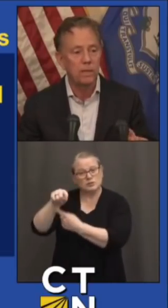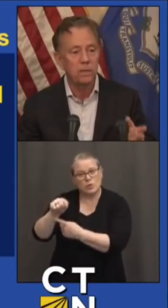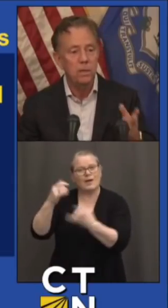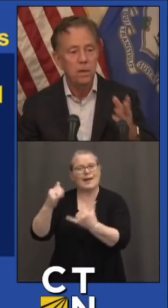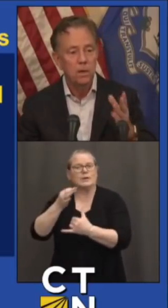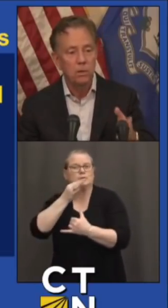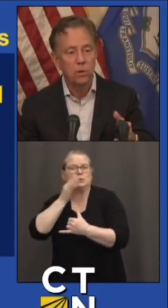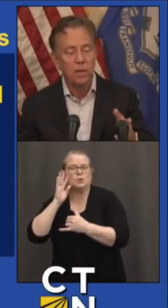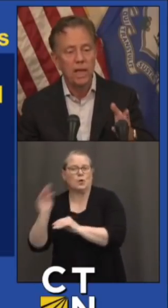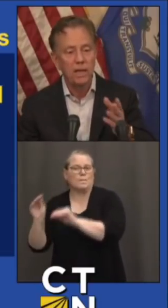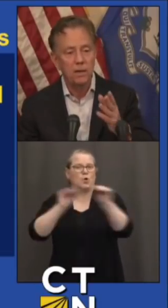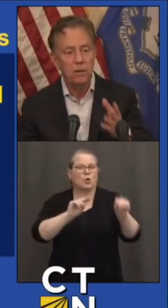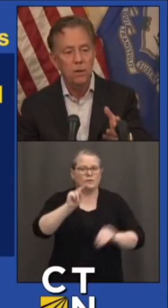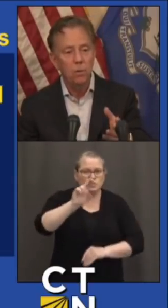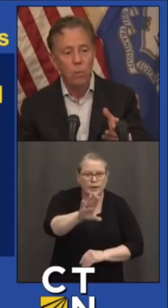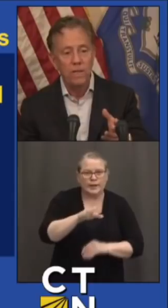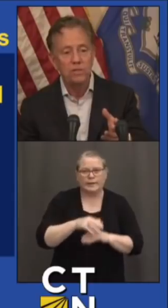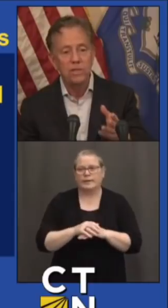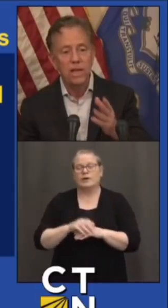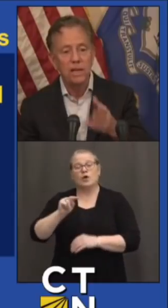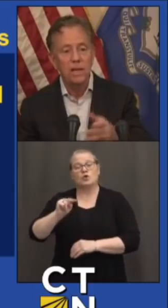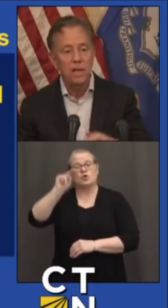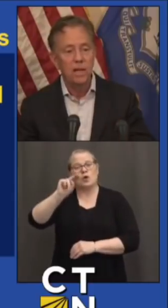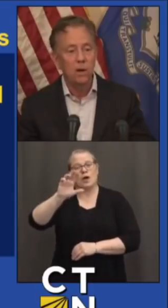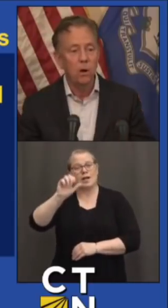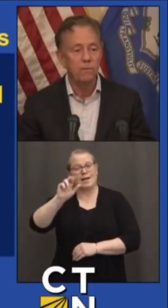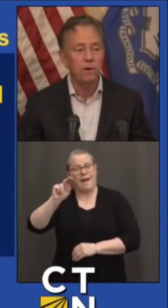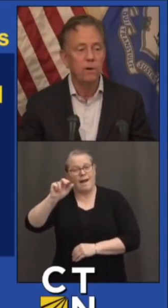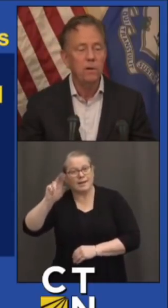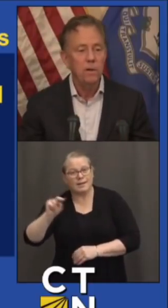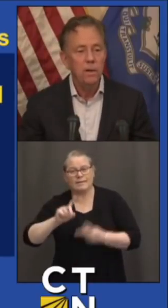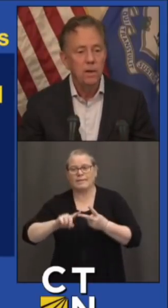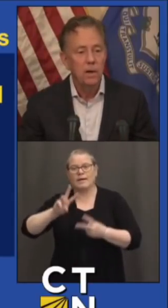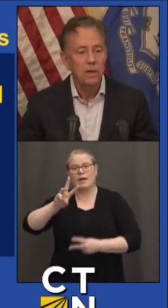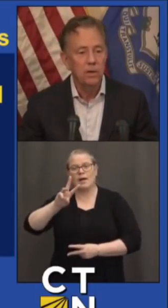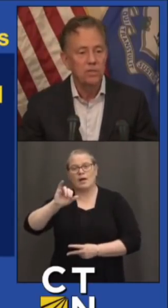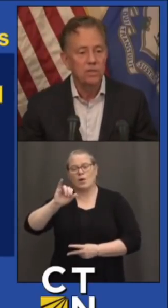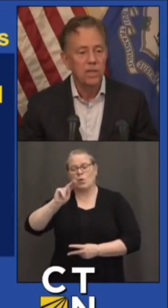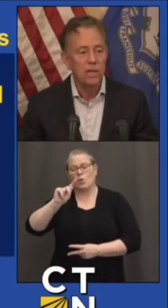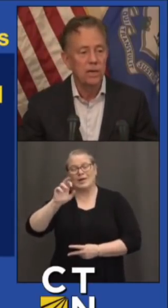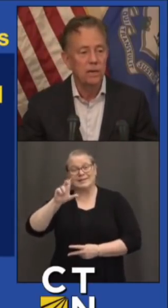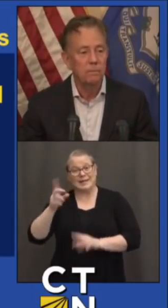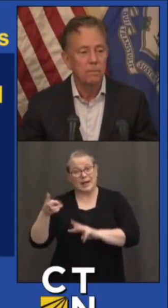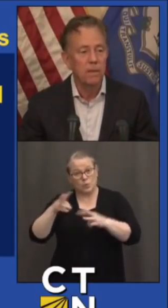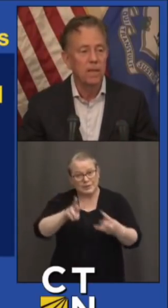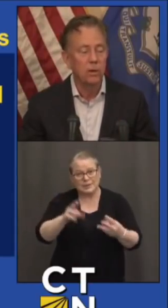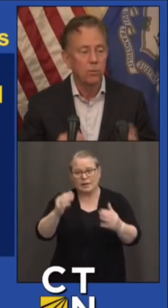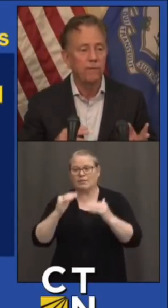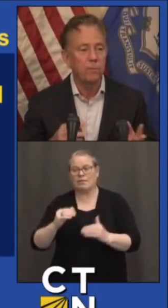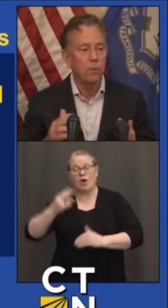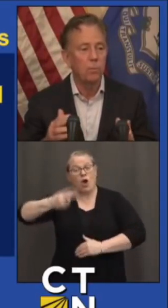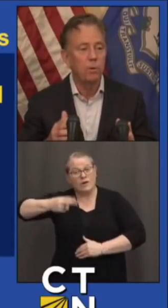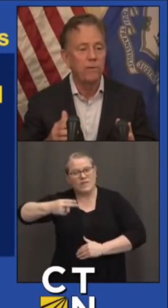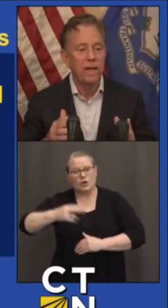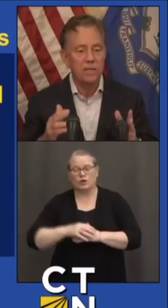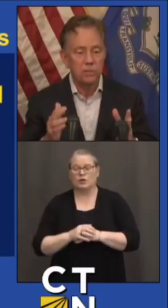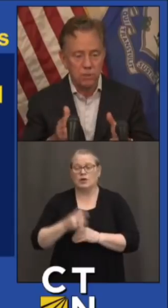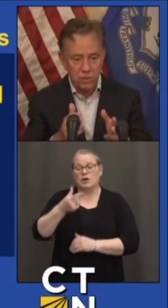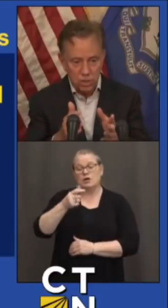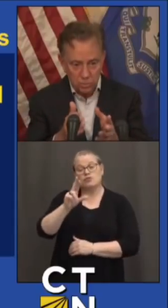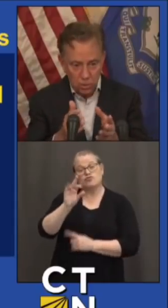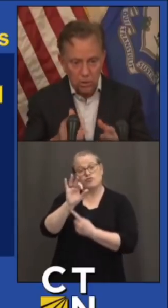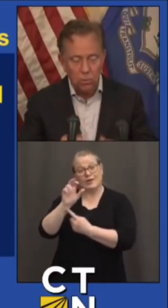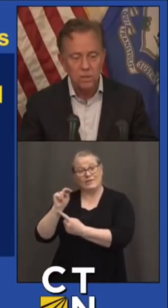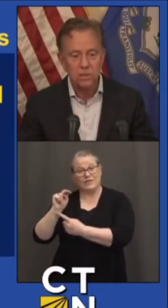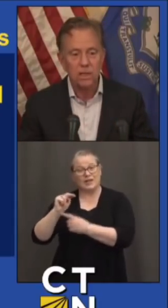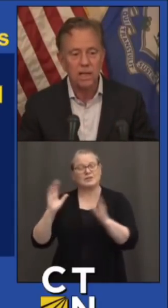to New Britain, North Canaan, Winstead, and Hartford. You can see then the Griffin mobile vans,